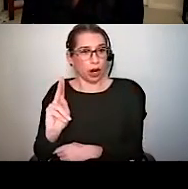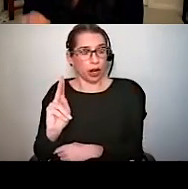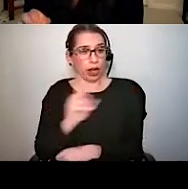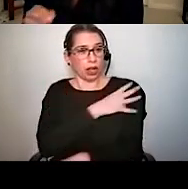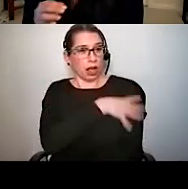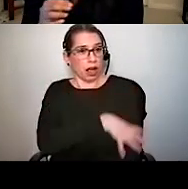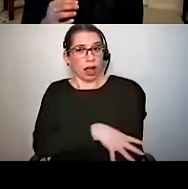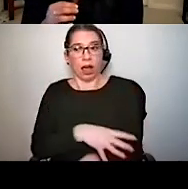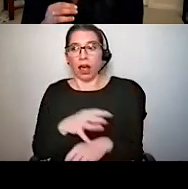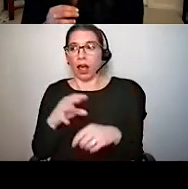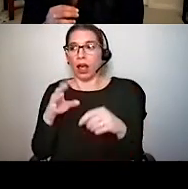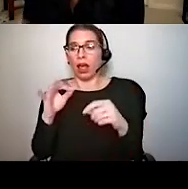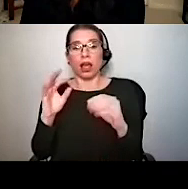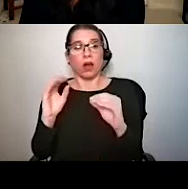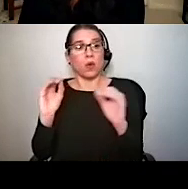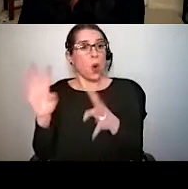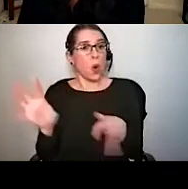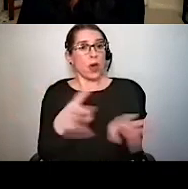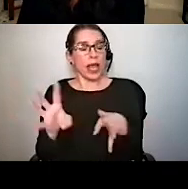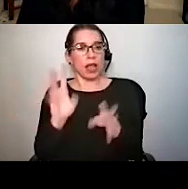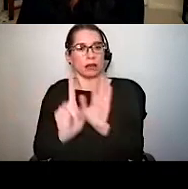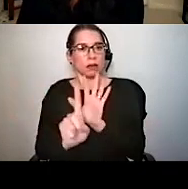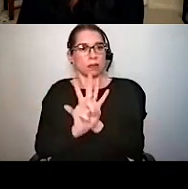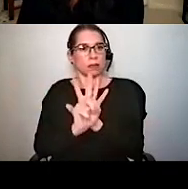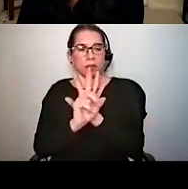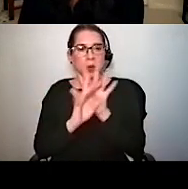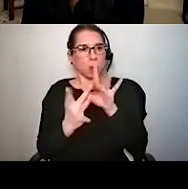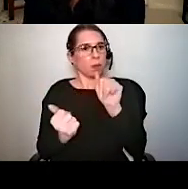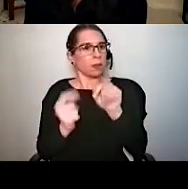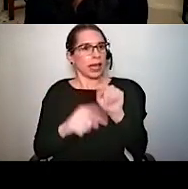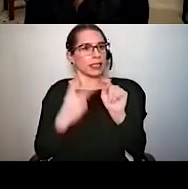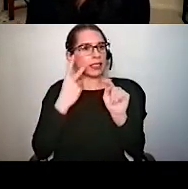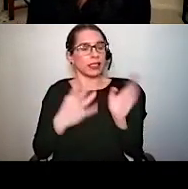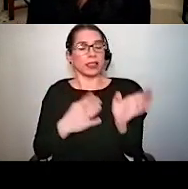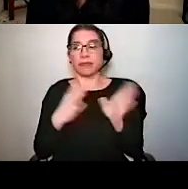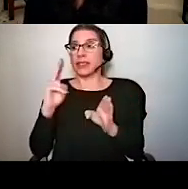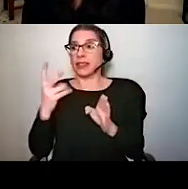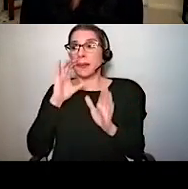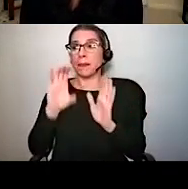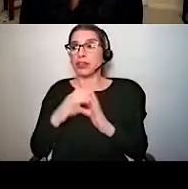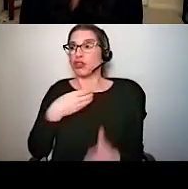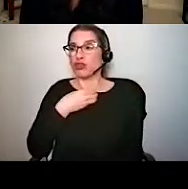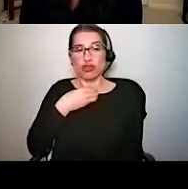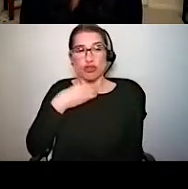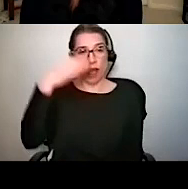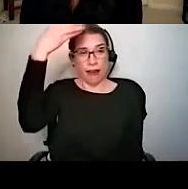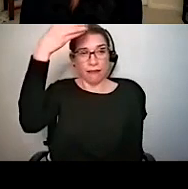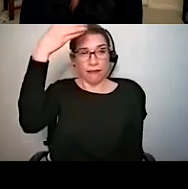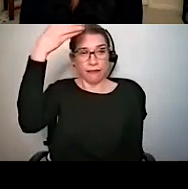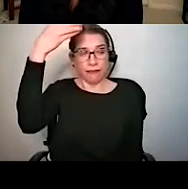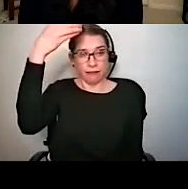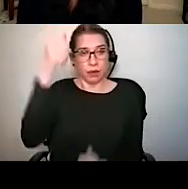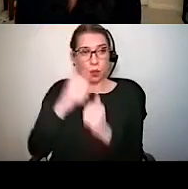it renders her invisible. In the second picture, we have a giraffe blending into its greater savannah environment.